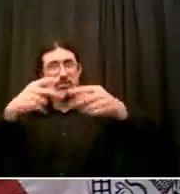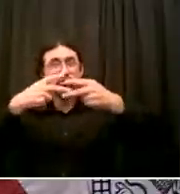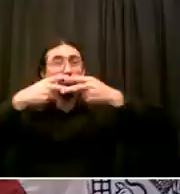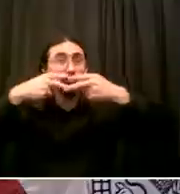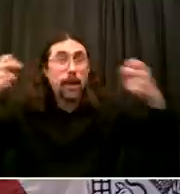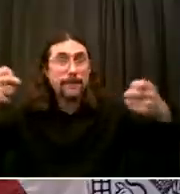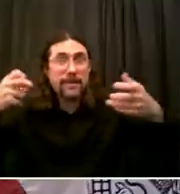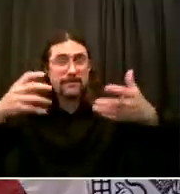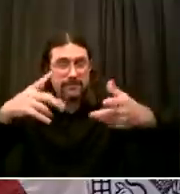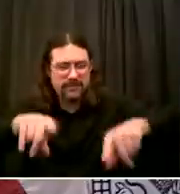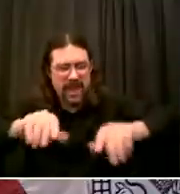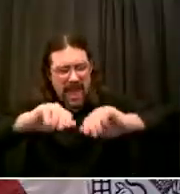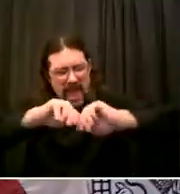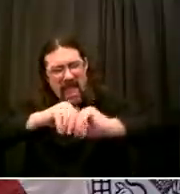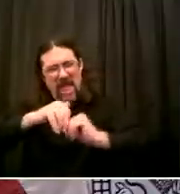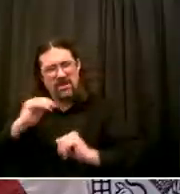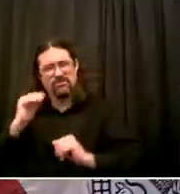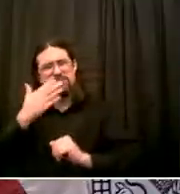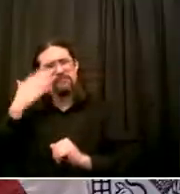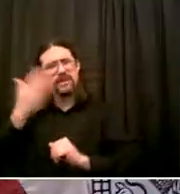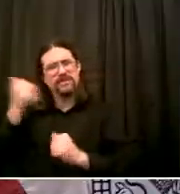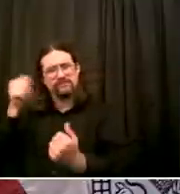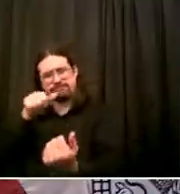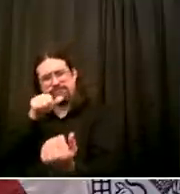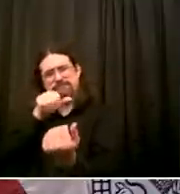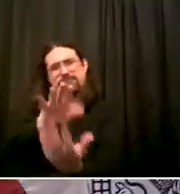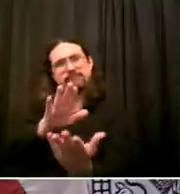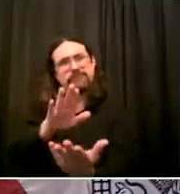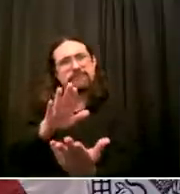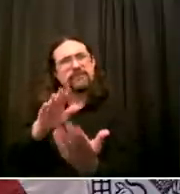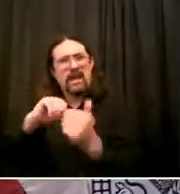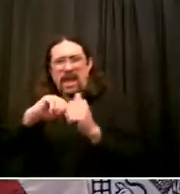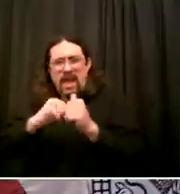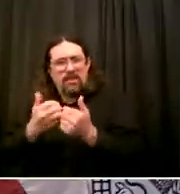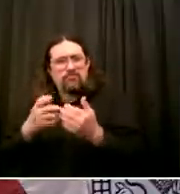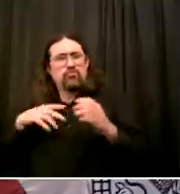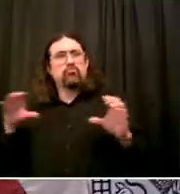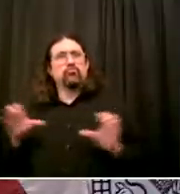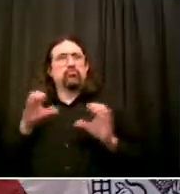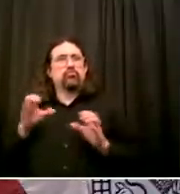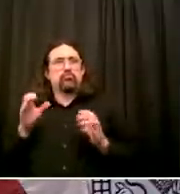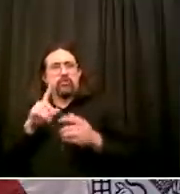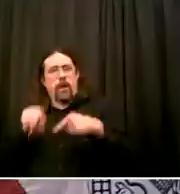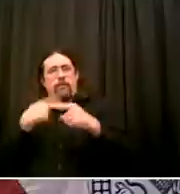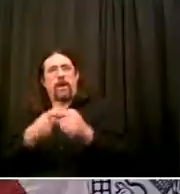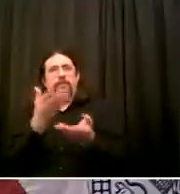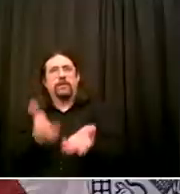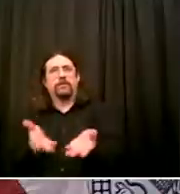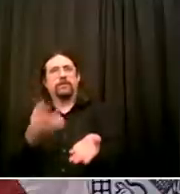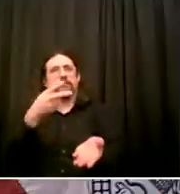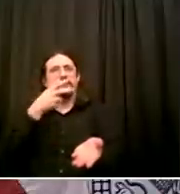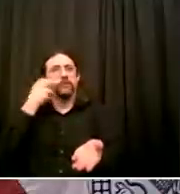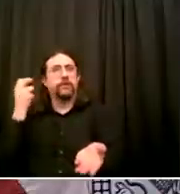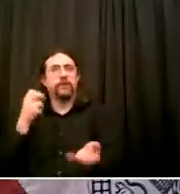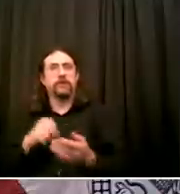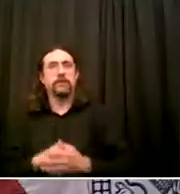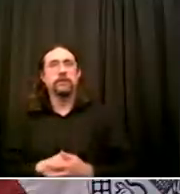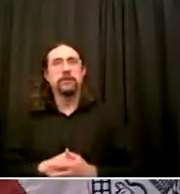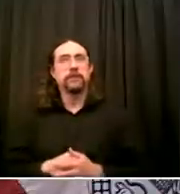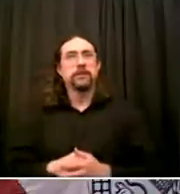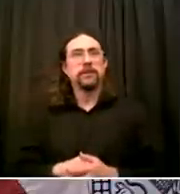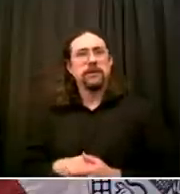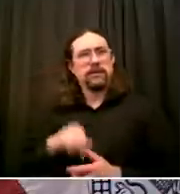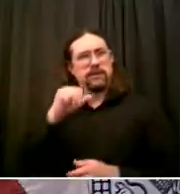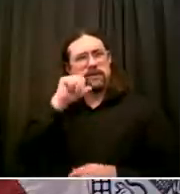That is not just about the work that was historically done on the street by that unit And